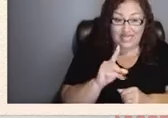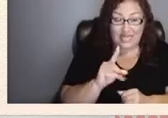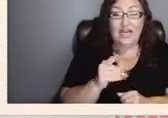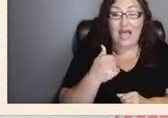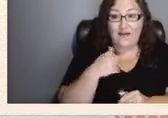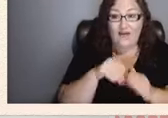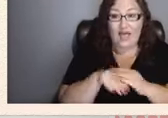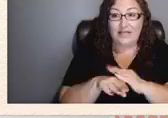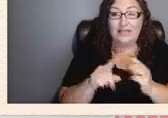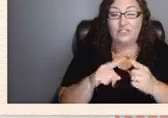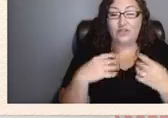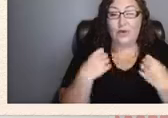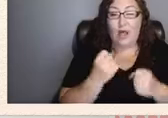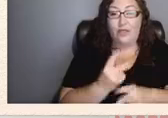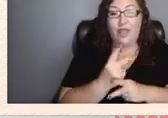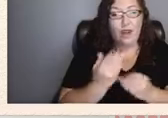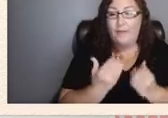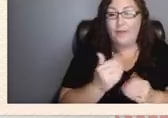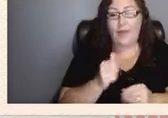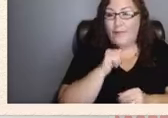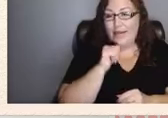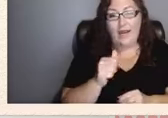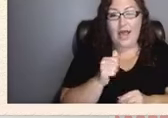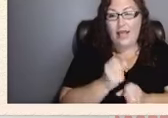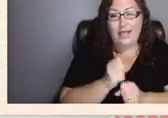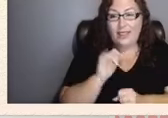they may not come in contact with this because